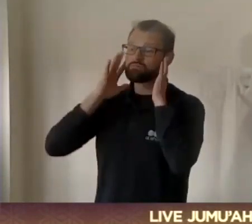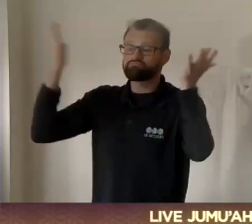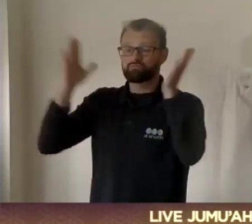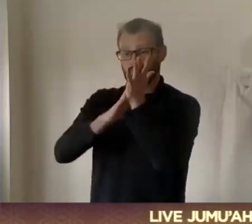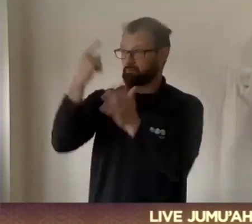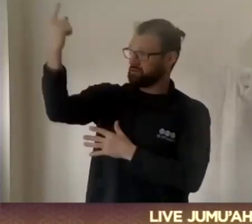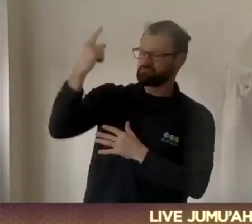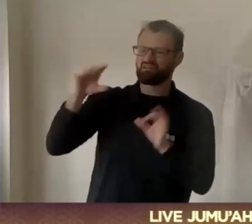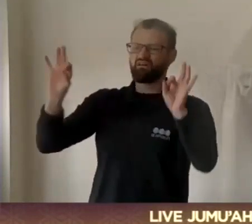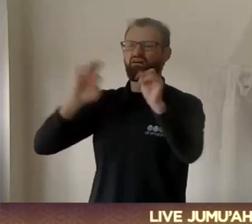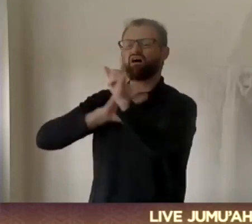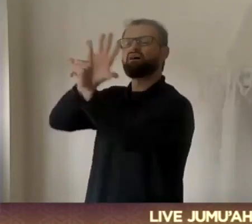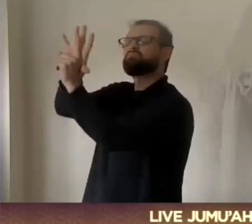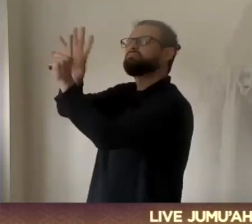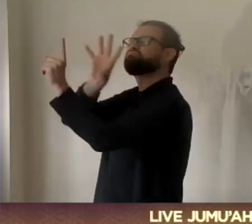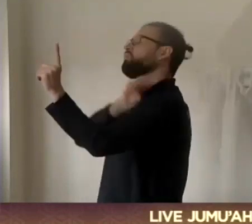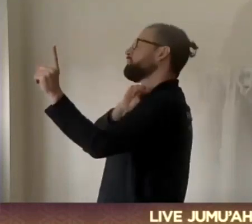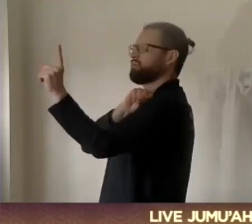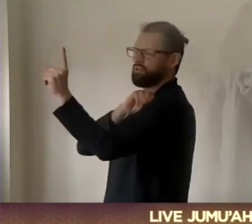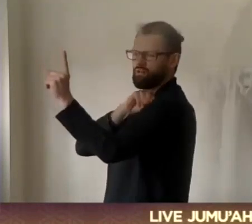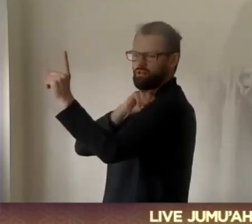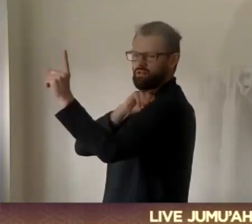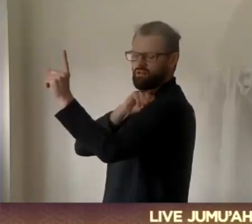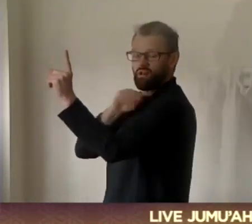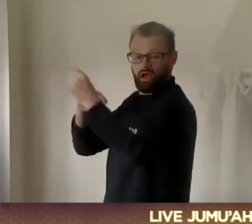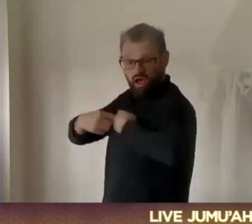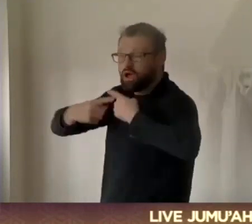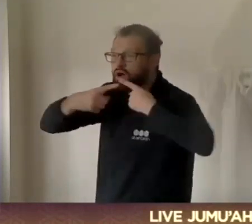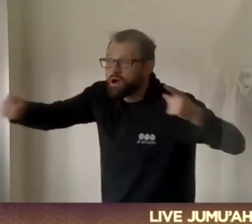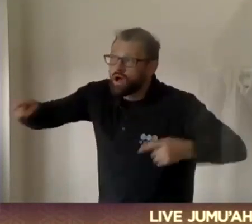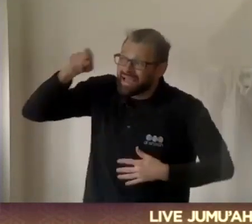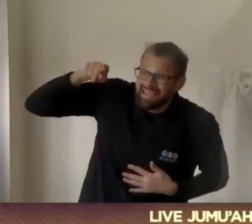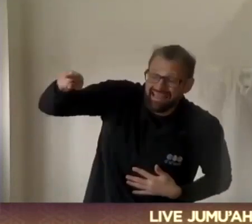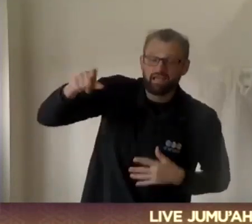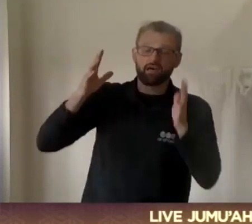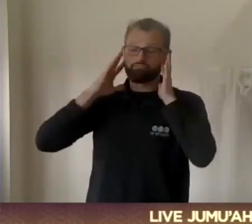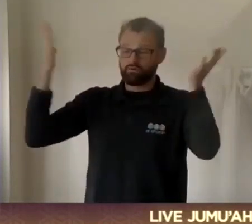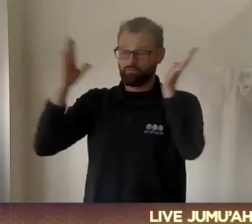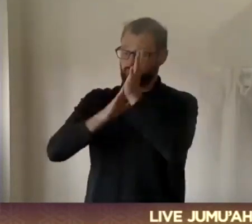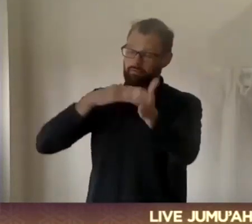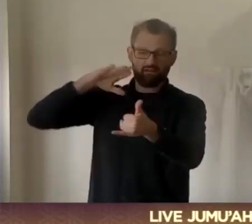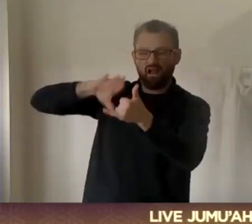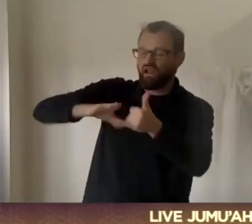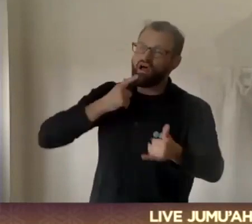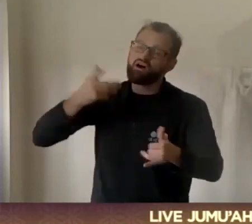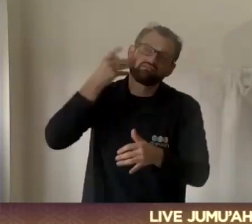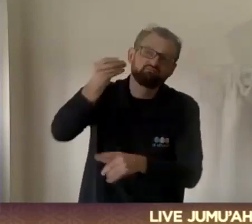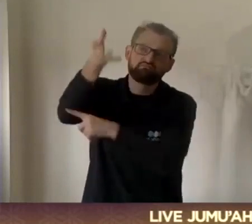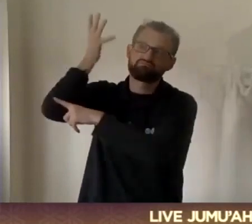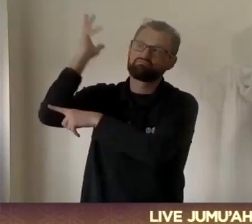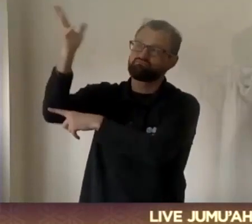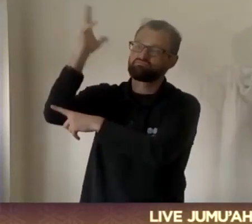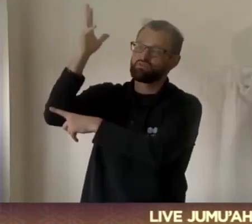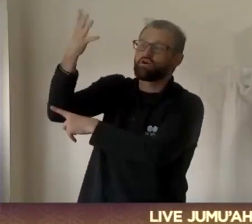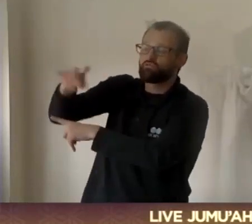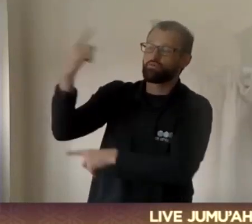of Muhammad sallallahu alayhi wasallam, because I declare that he is the messenger, the final messenger sent by Allah